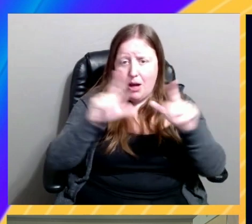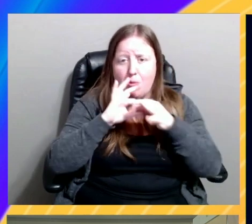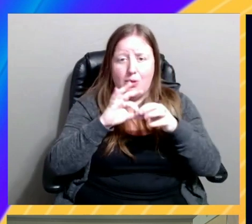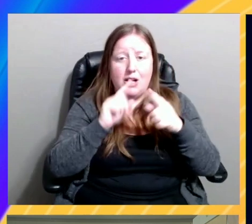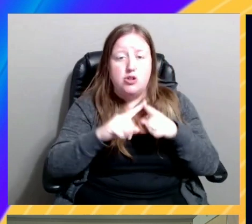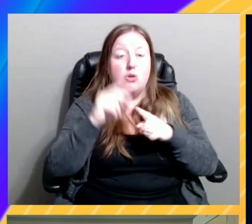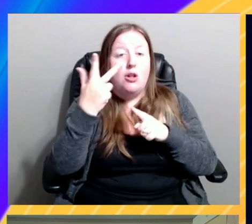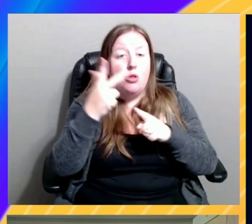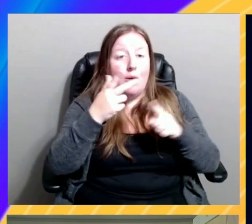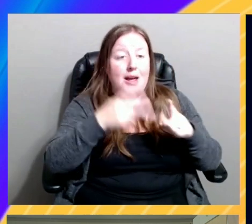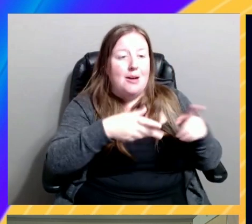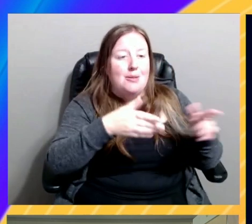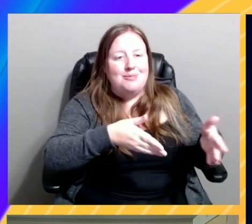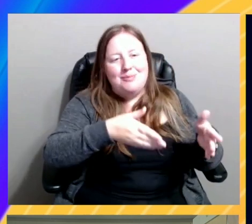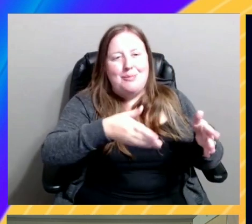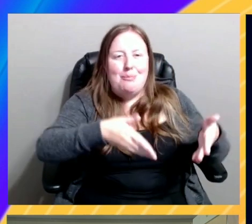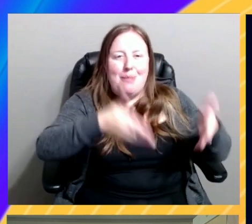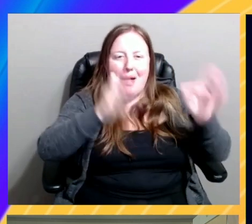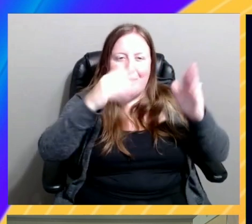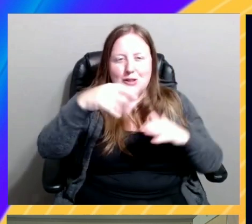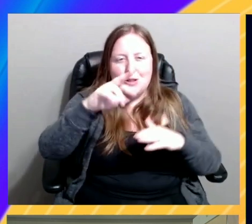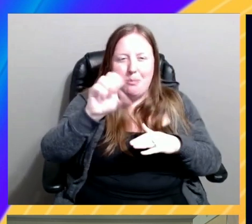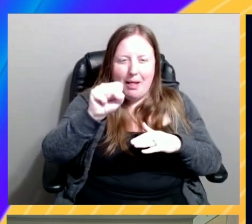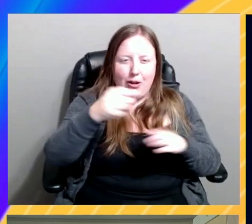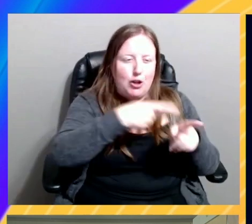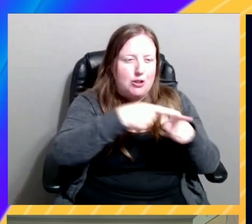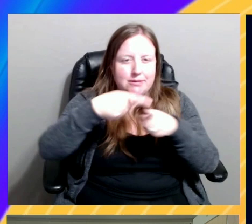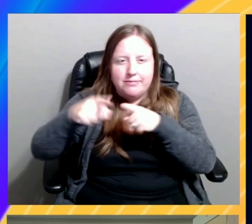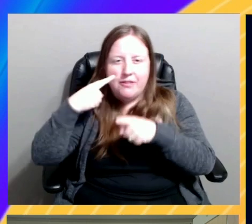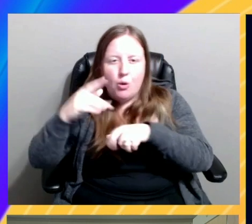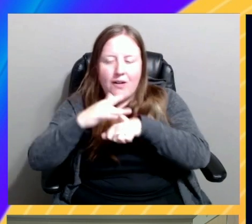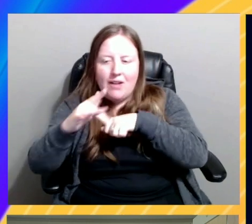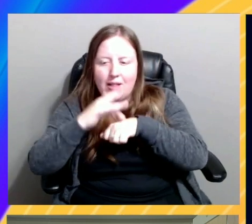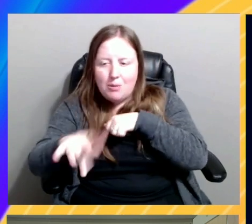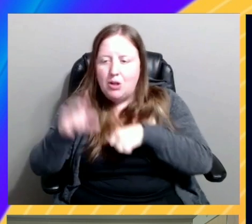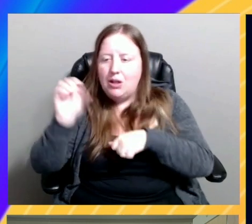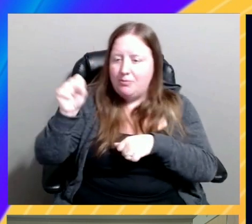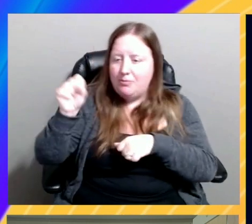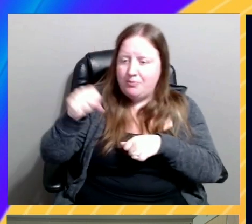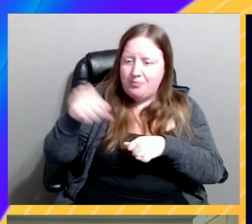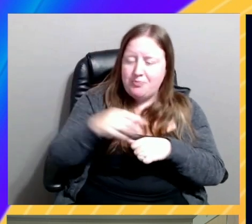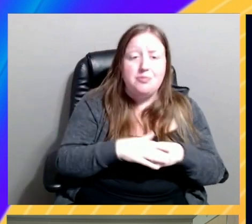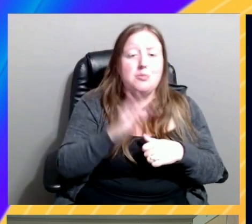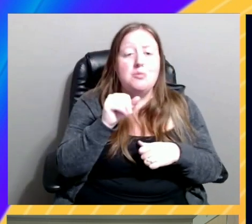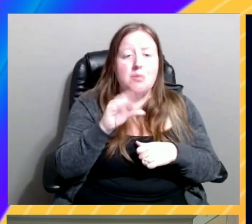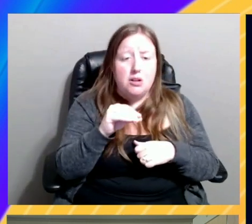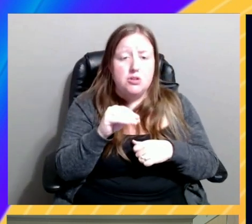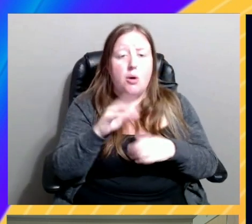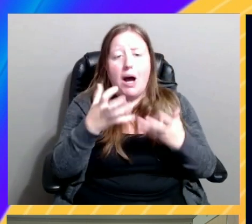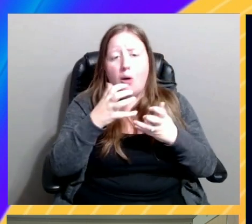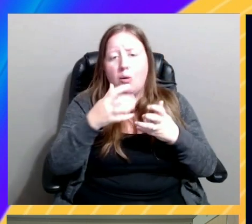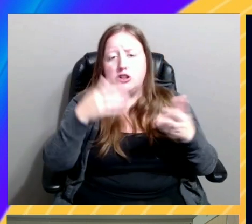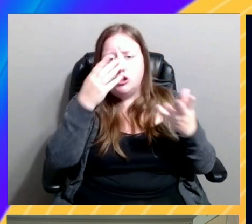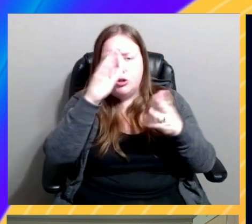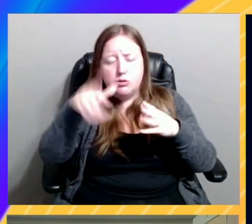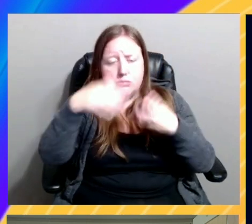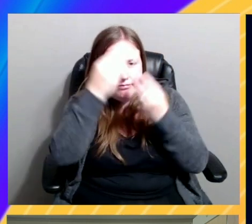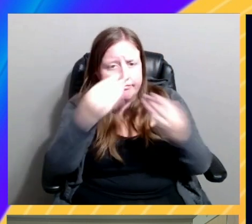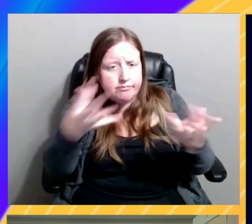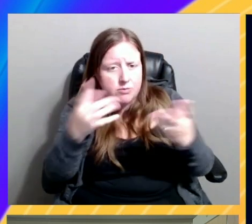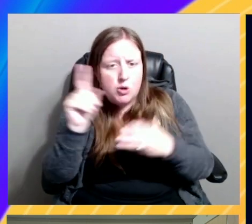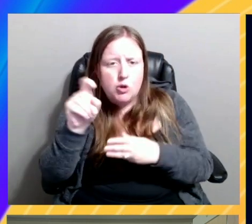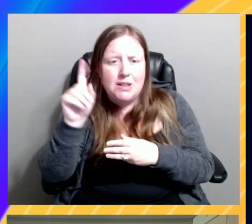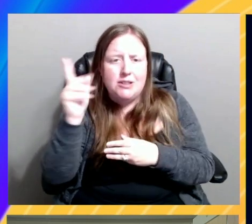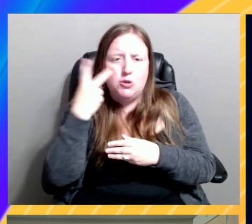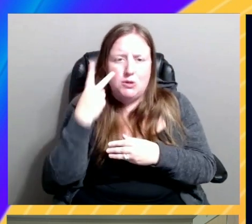observability. Can you walk us through that? Absolutely. So, I always like to set the stage to understand what you need to look into when you are